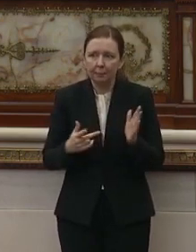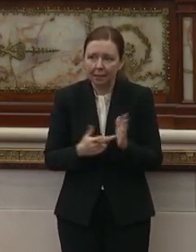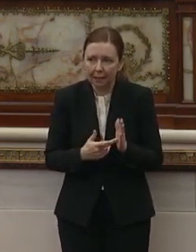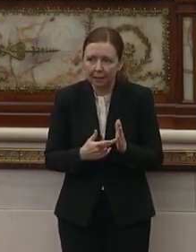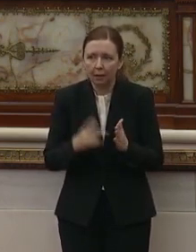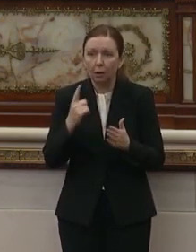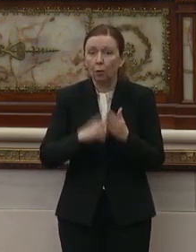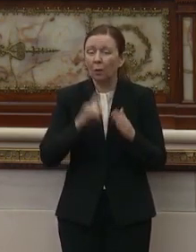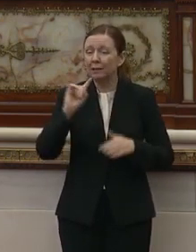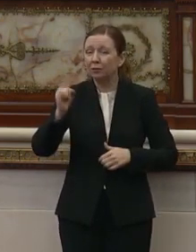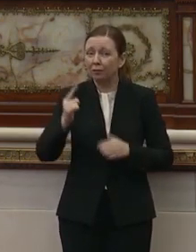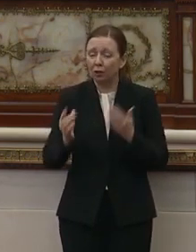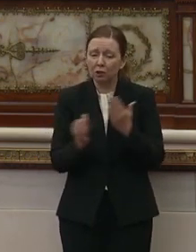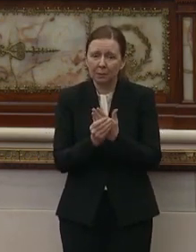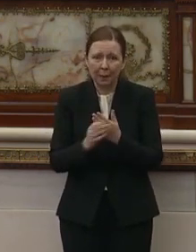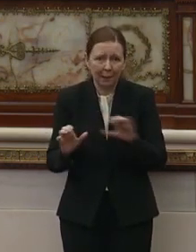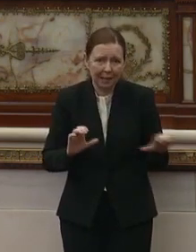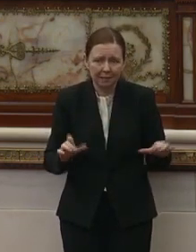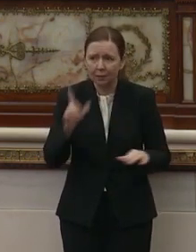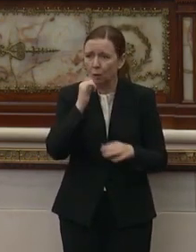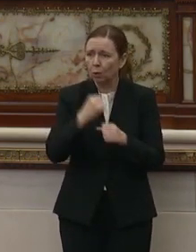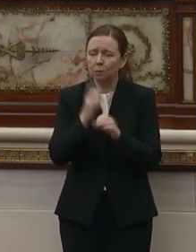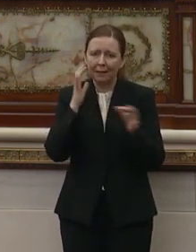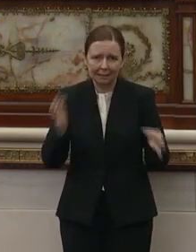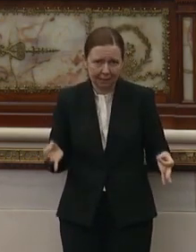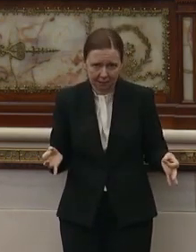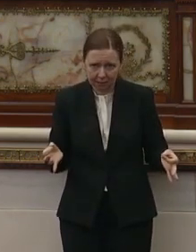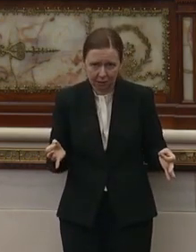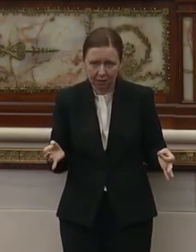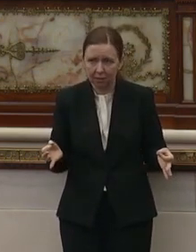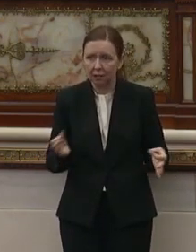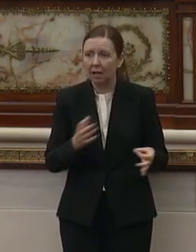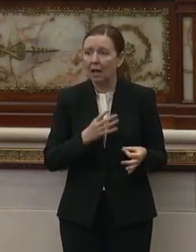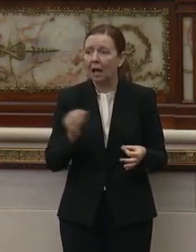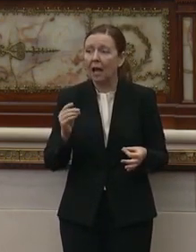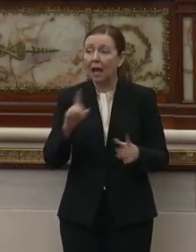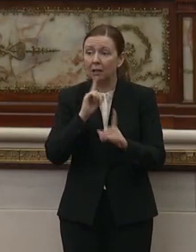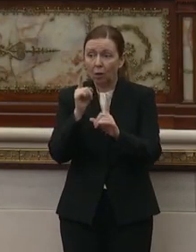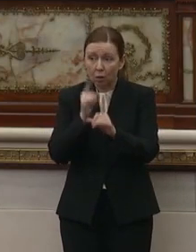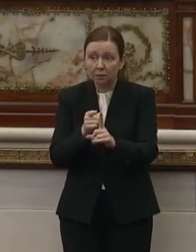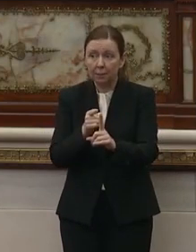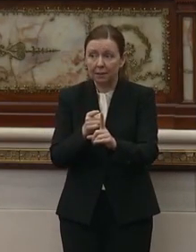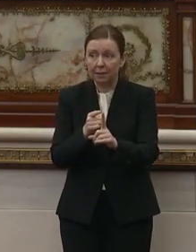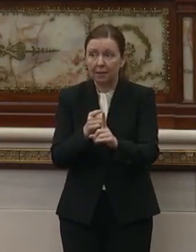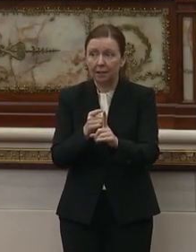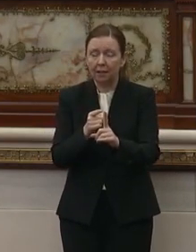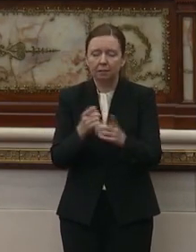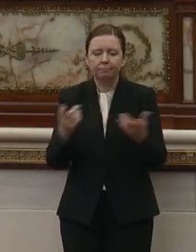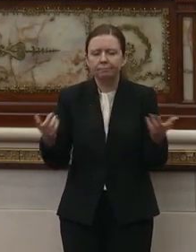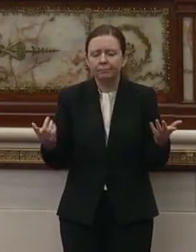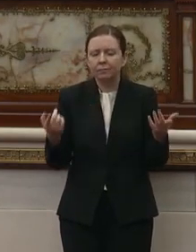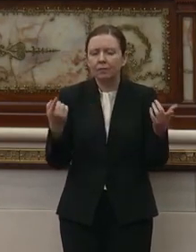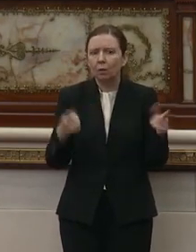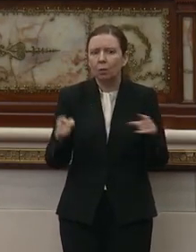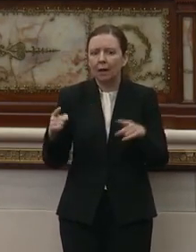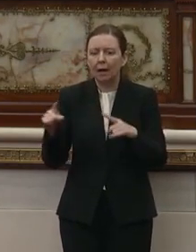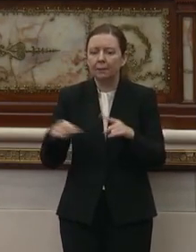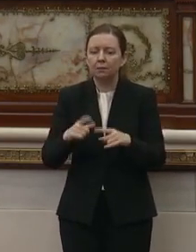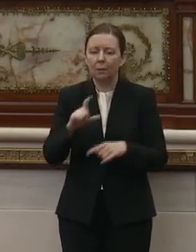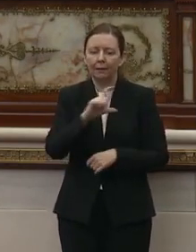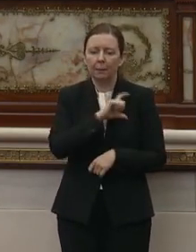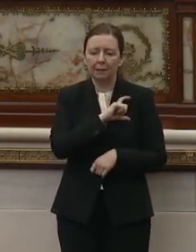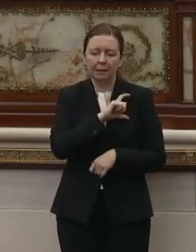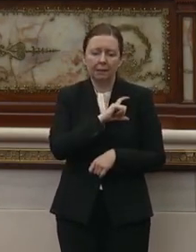What is a First Amendment activity? Who's making that decision? And ultimately, what happens when the